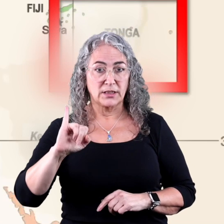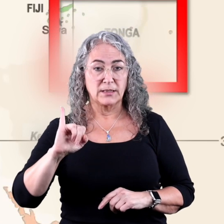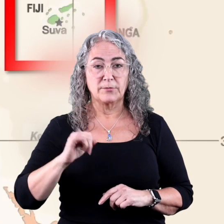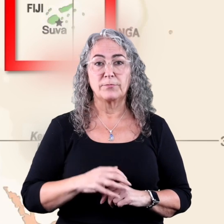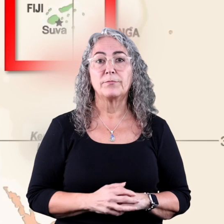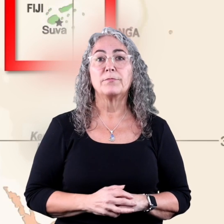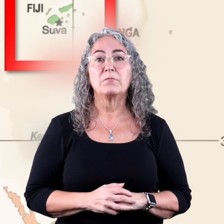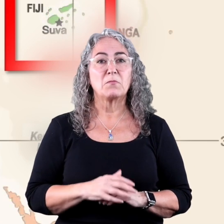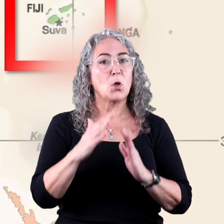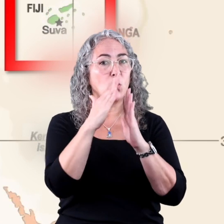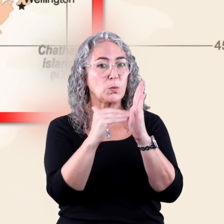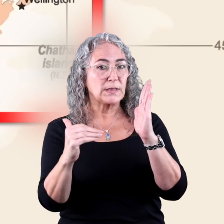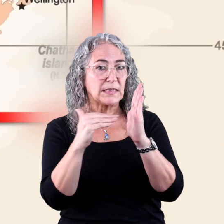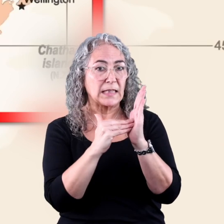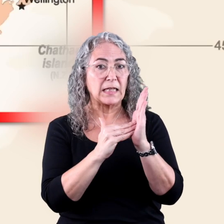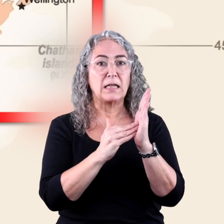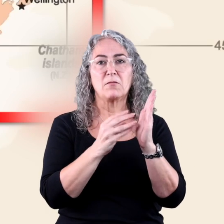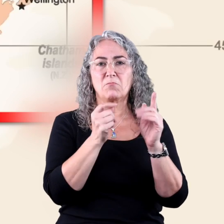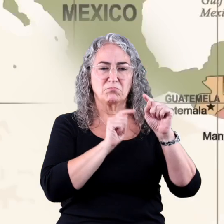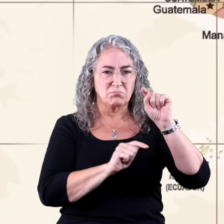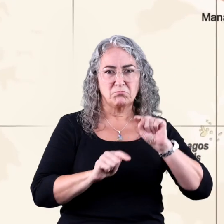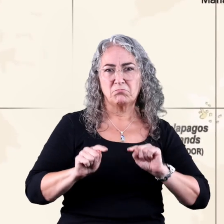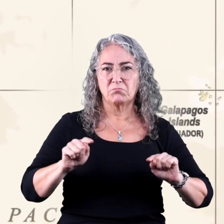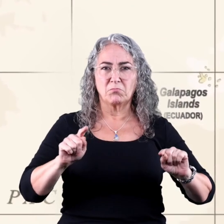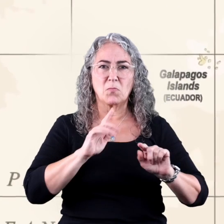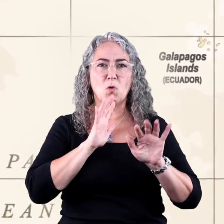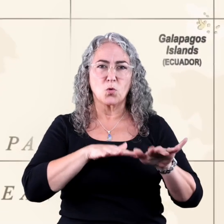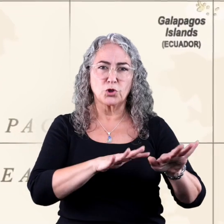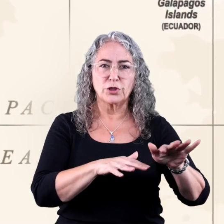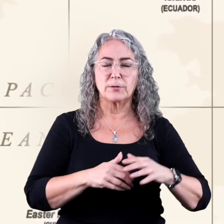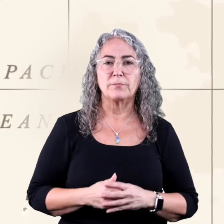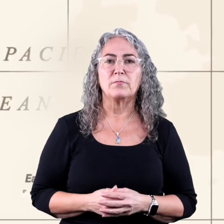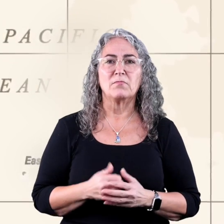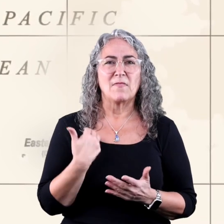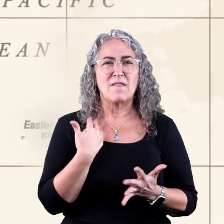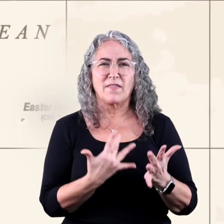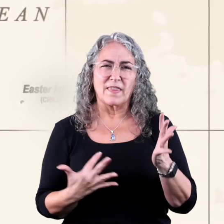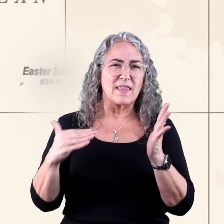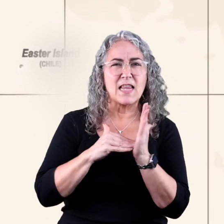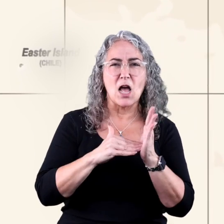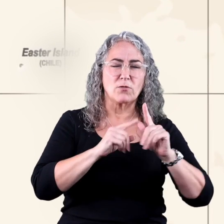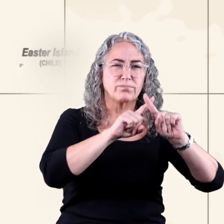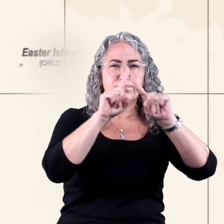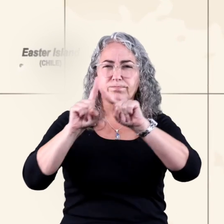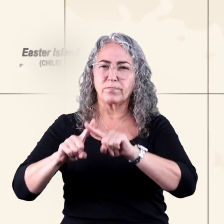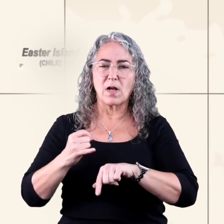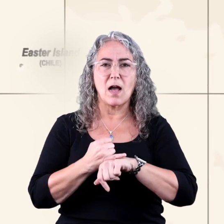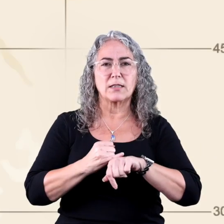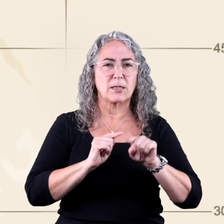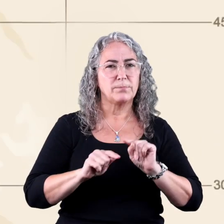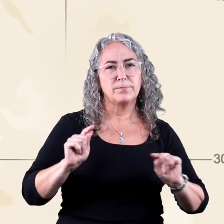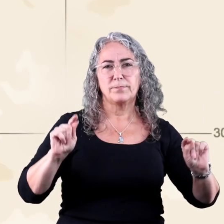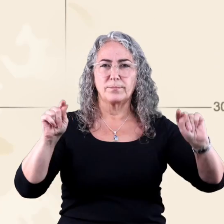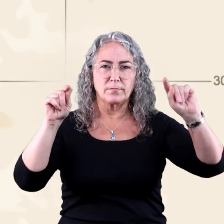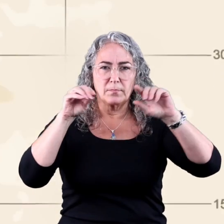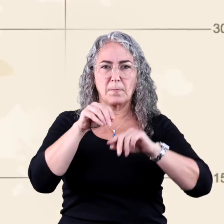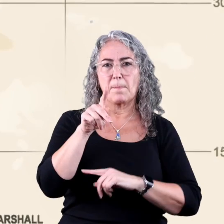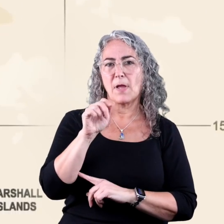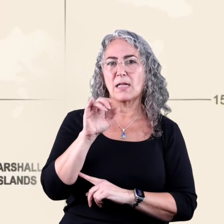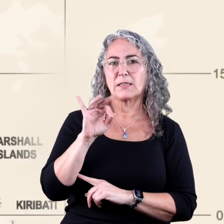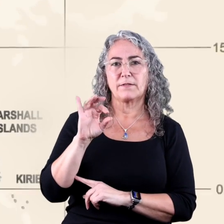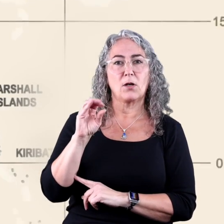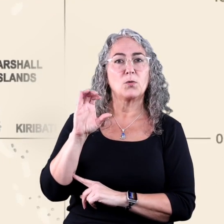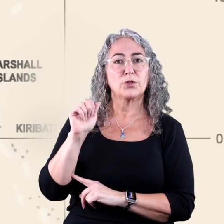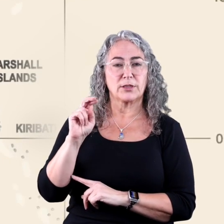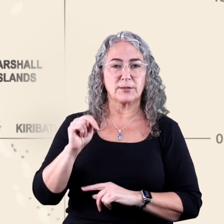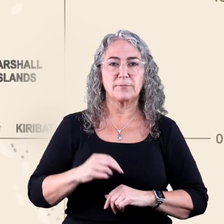Tonga, Fiji, and New Zealand are in the Pacific Ocean. In fact, there are thousands of islands